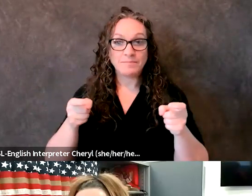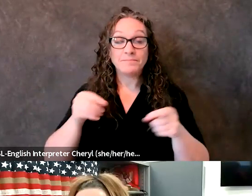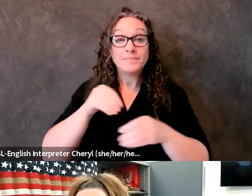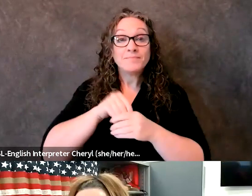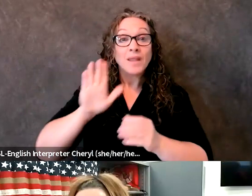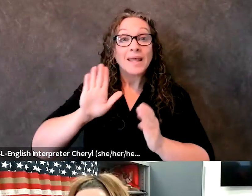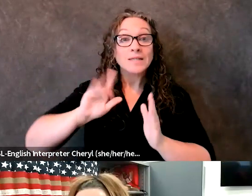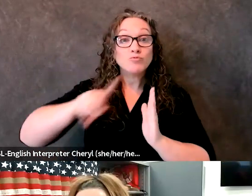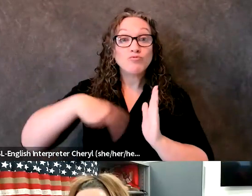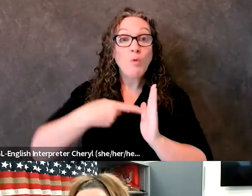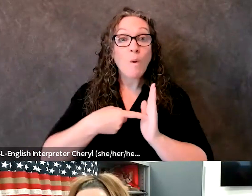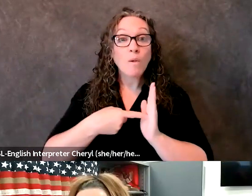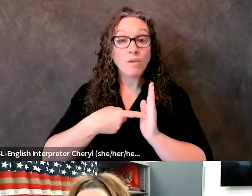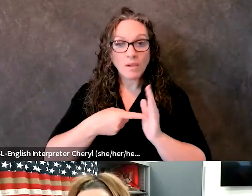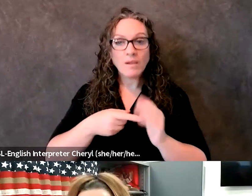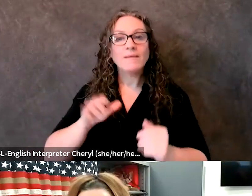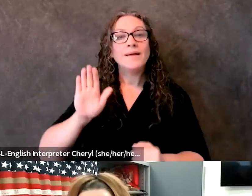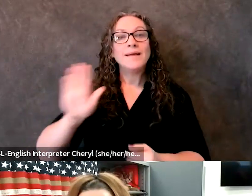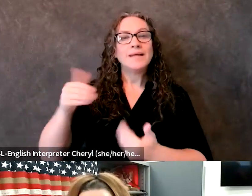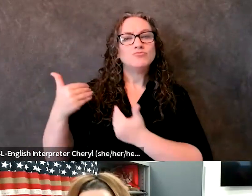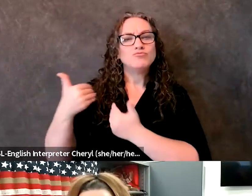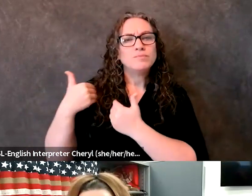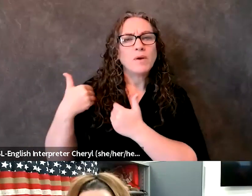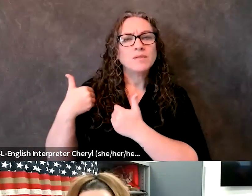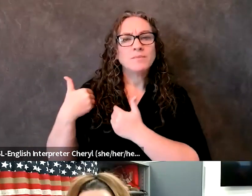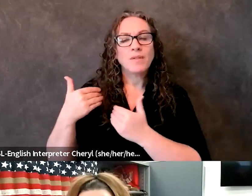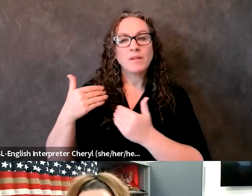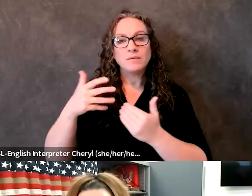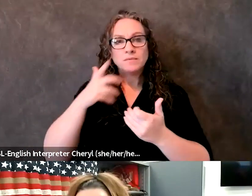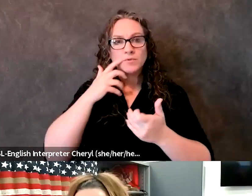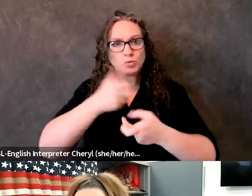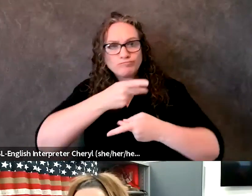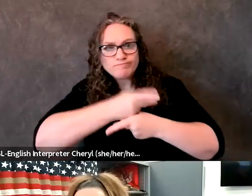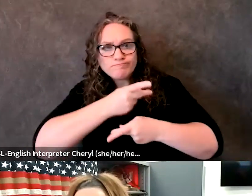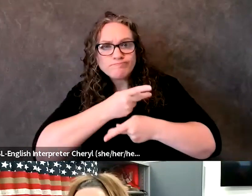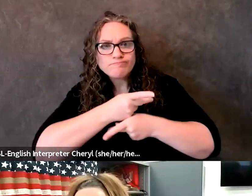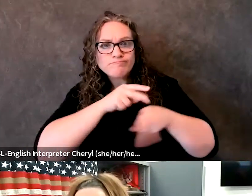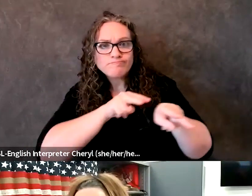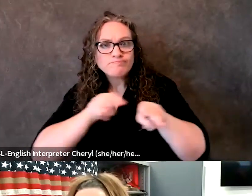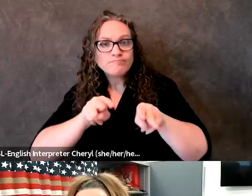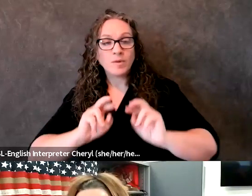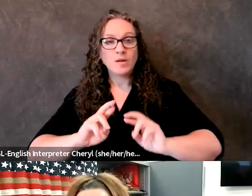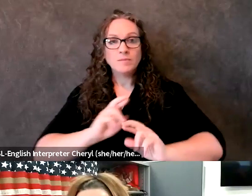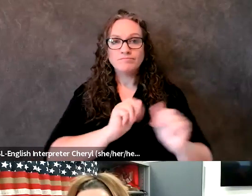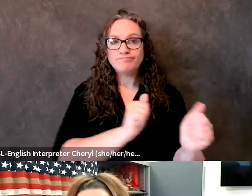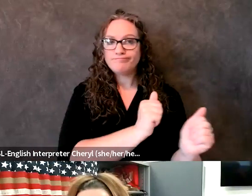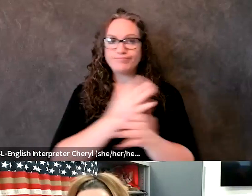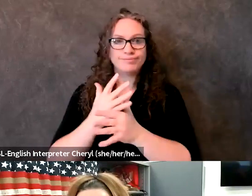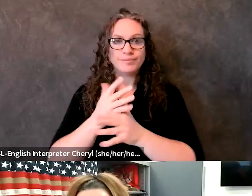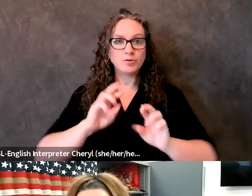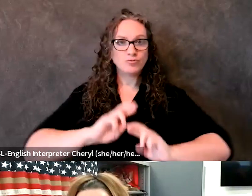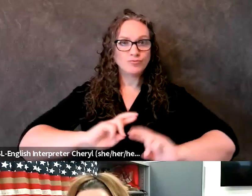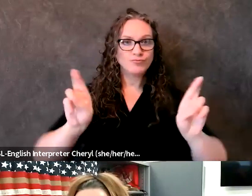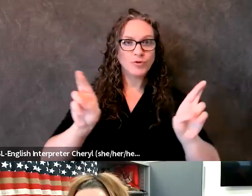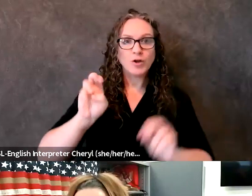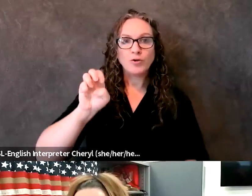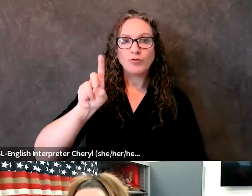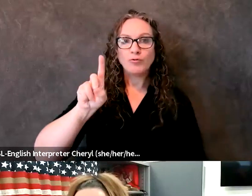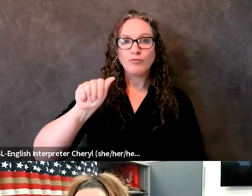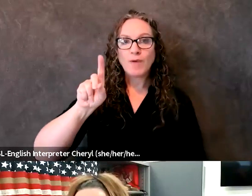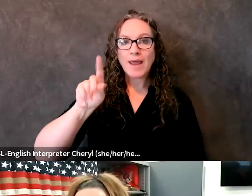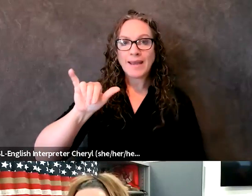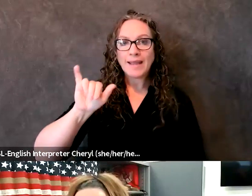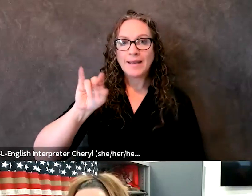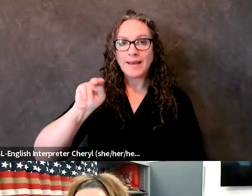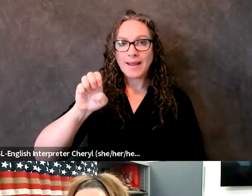Sanan is responsible for overseeing readiness for the County Emergency Operations